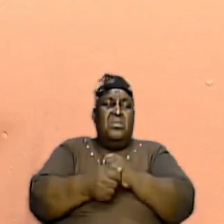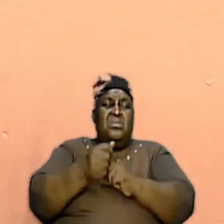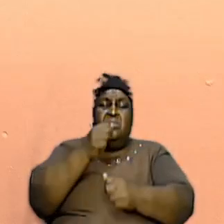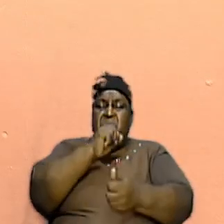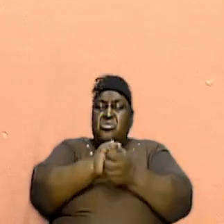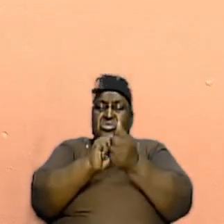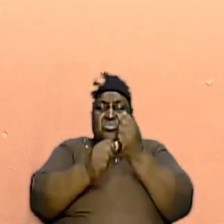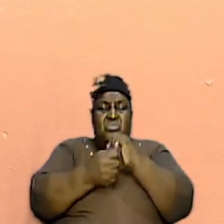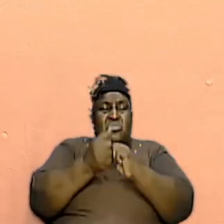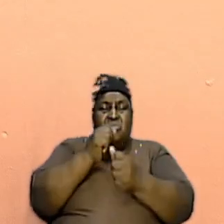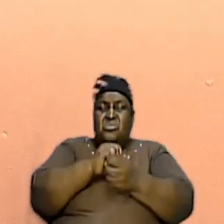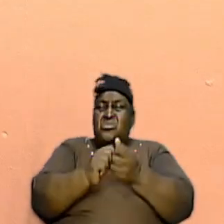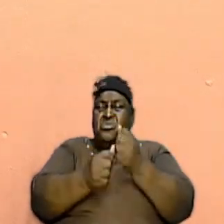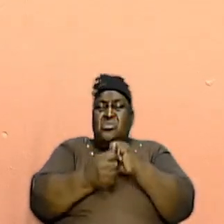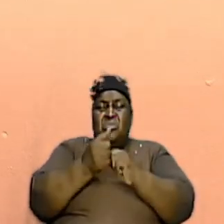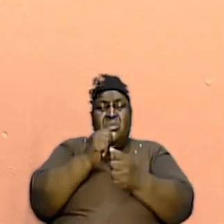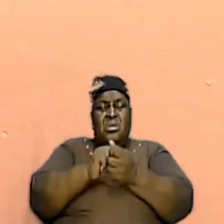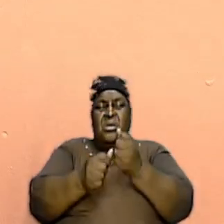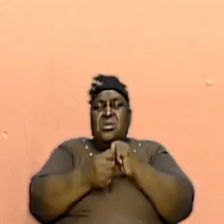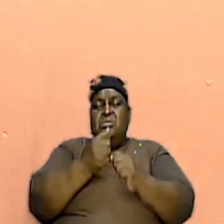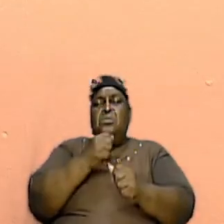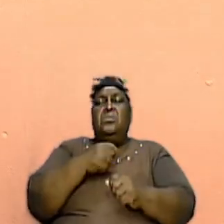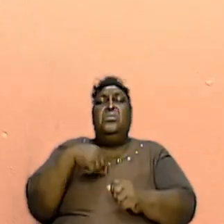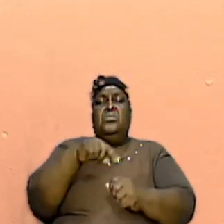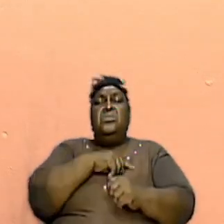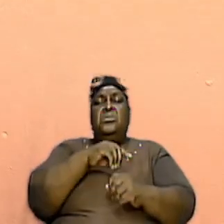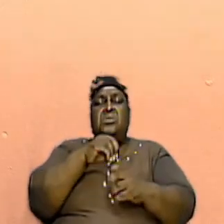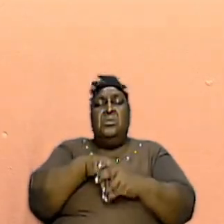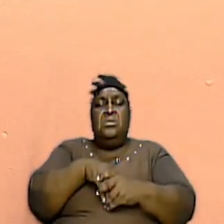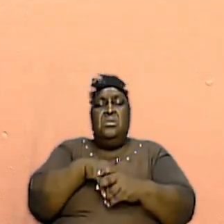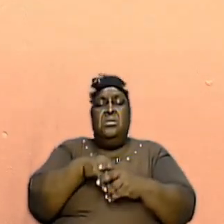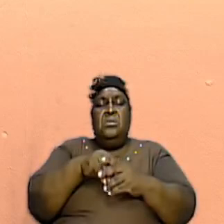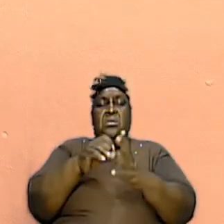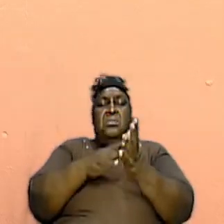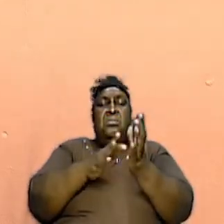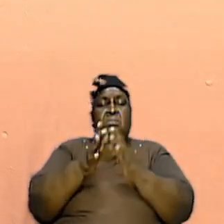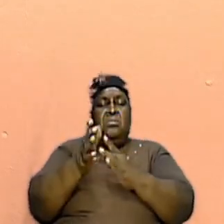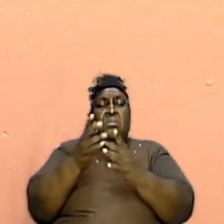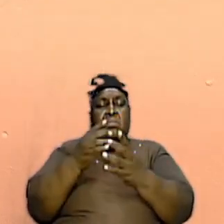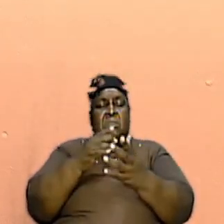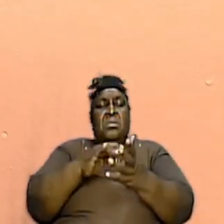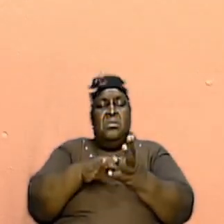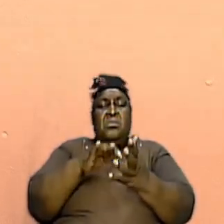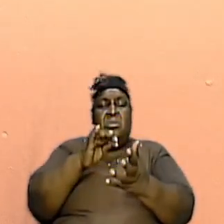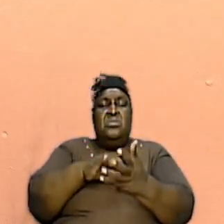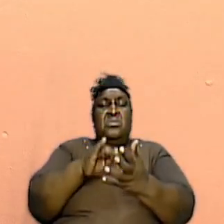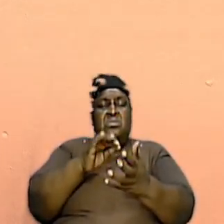down we're in Bible study see the scriptures